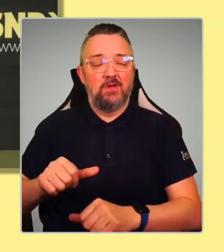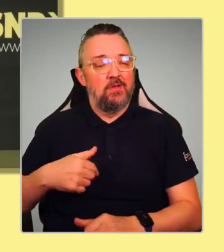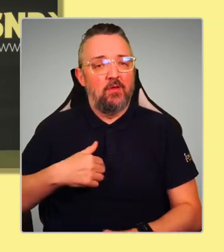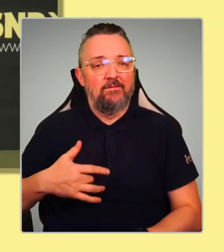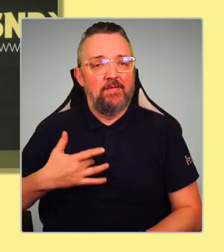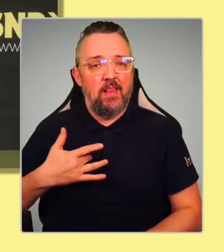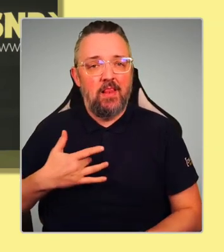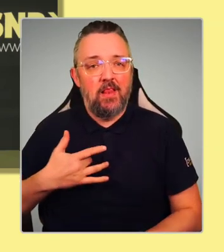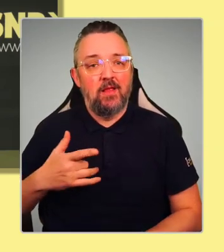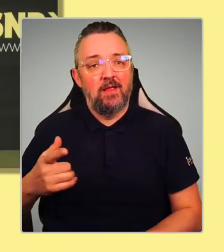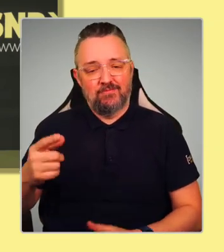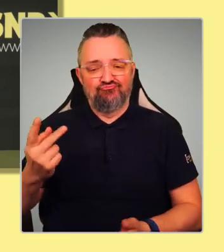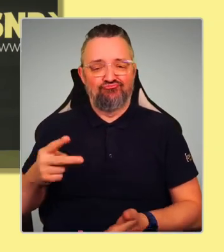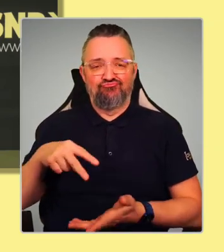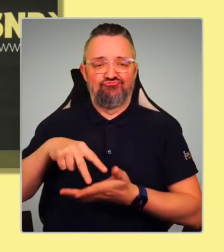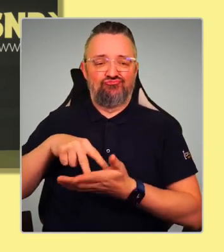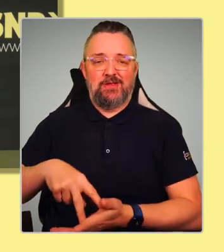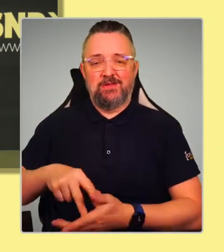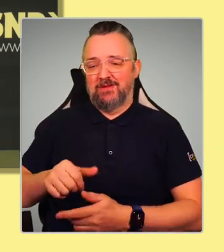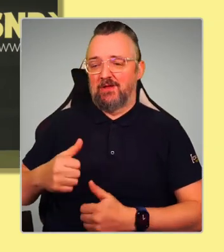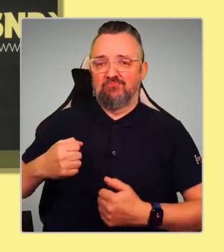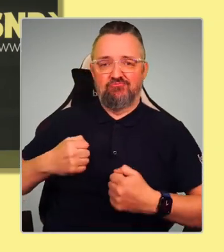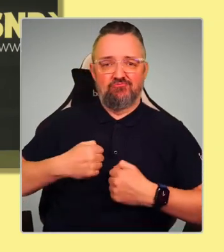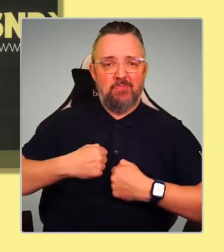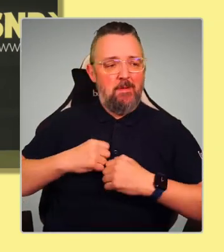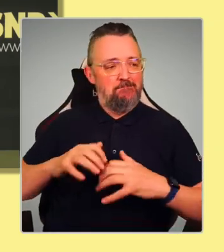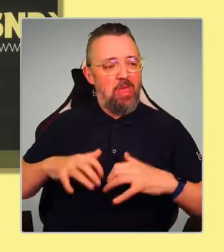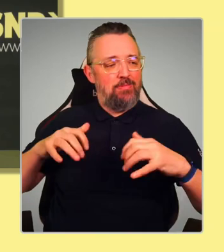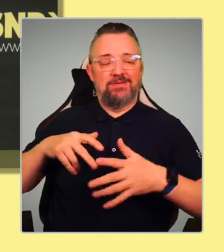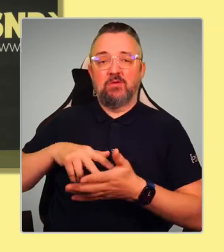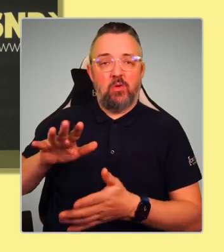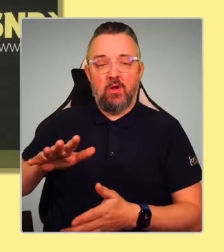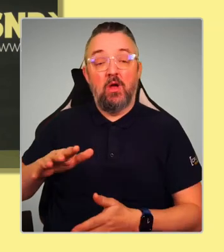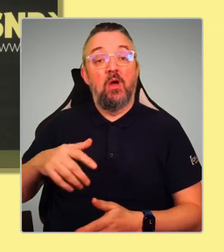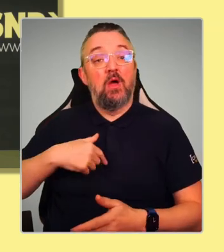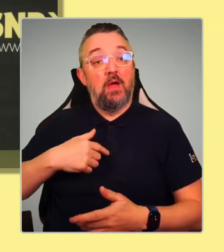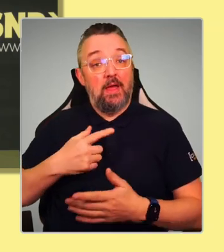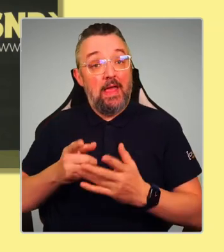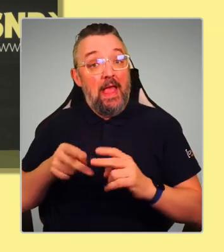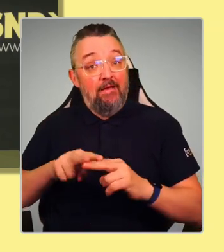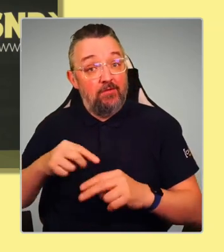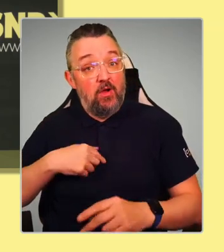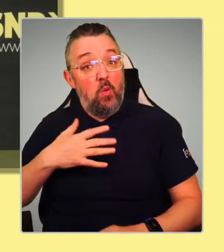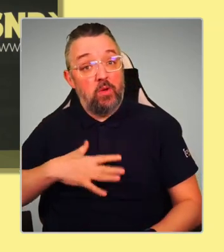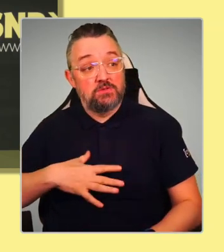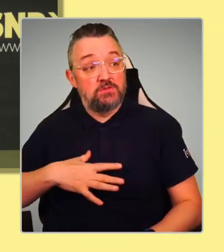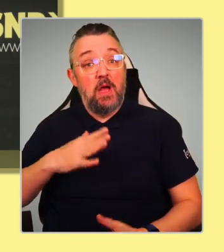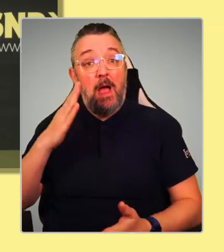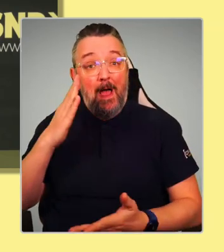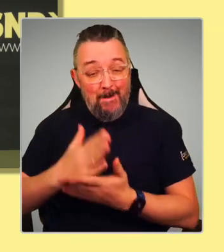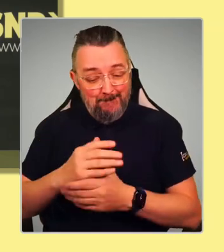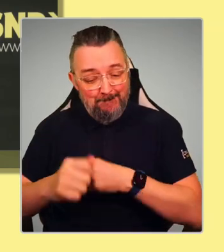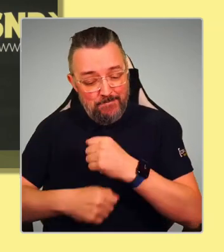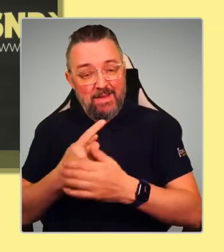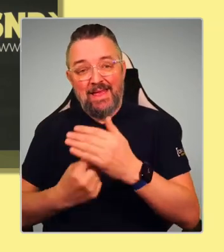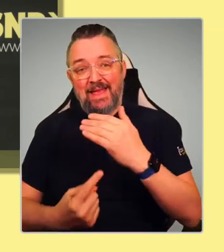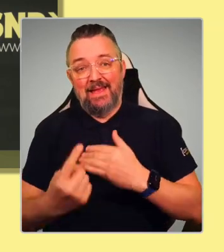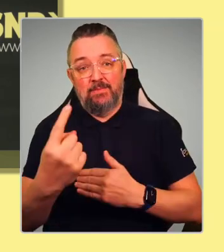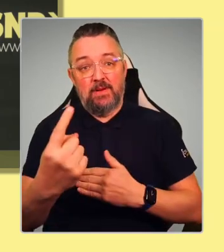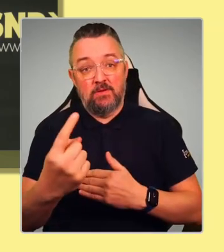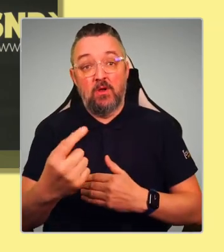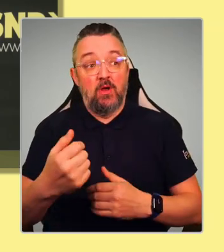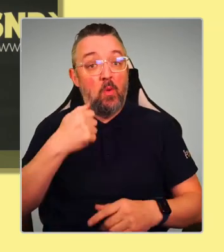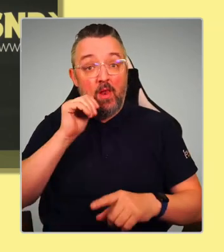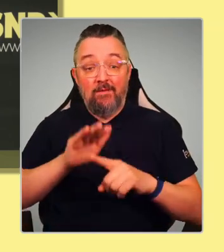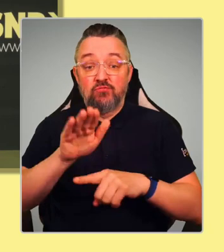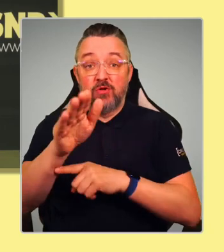devolution and standing up for parliament. I think if we want to be independent, if we are going to be independent, we're going to need